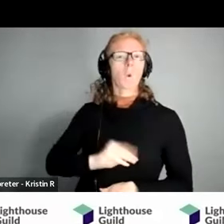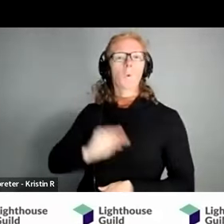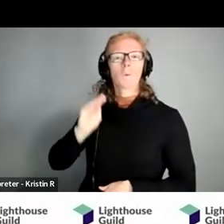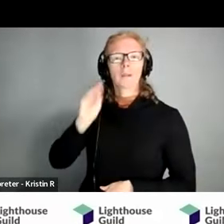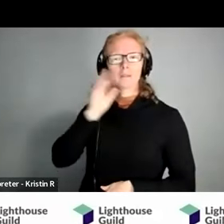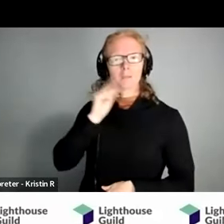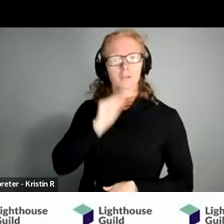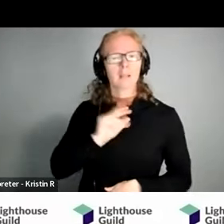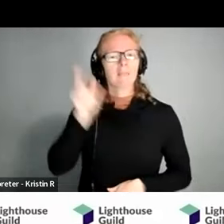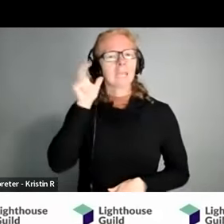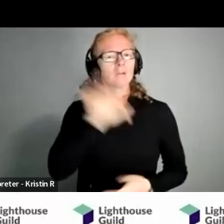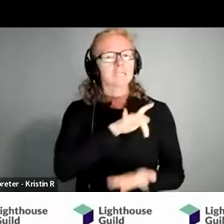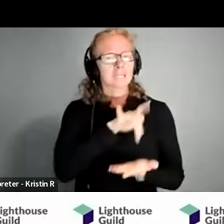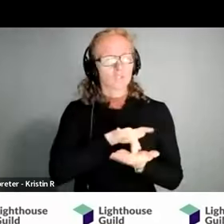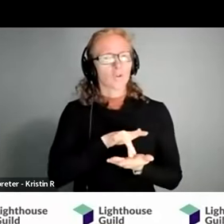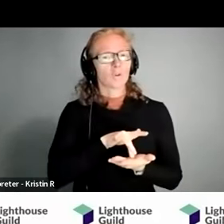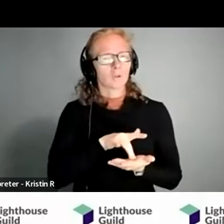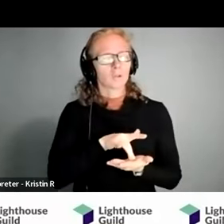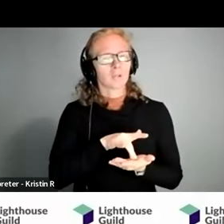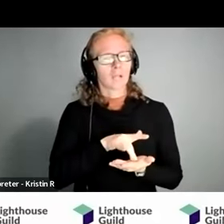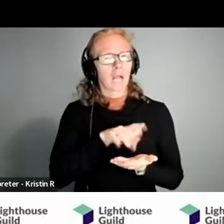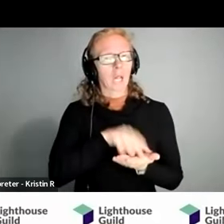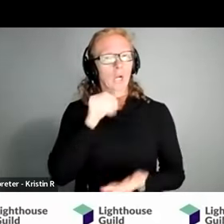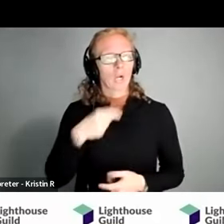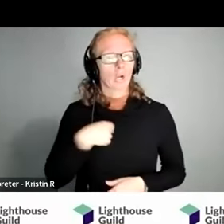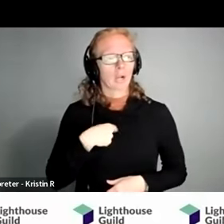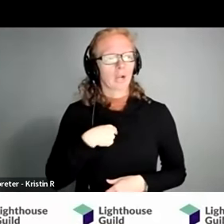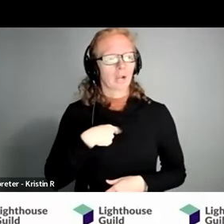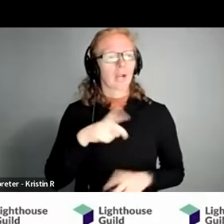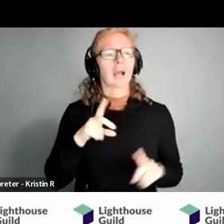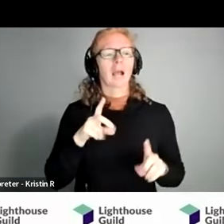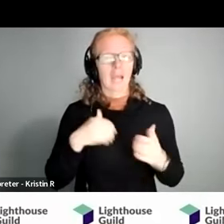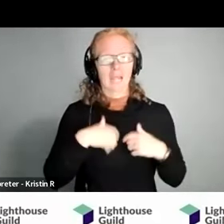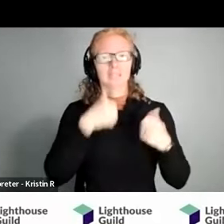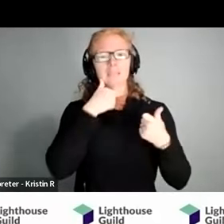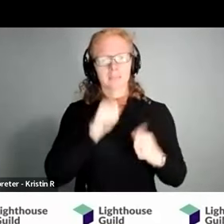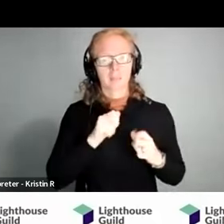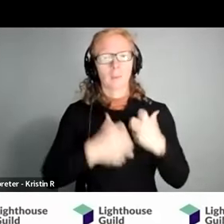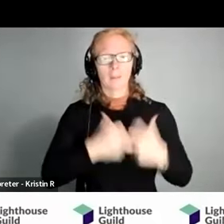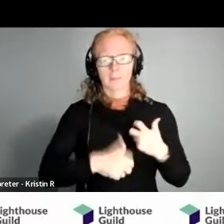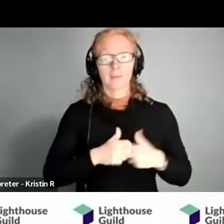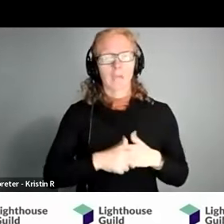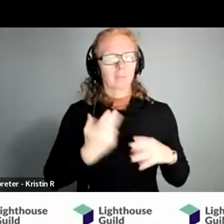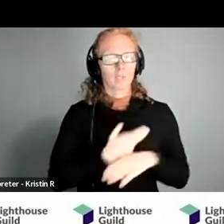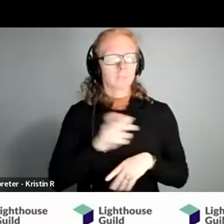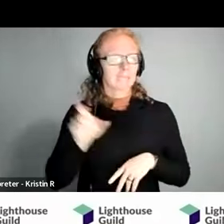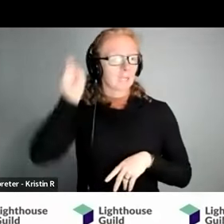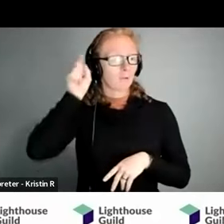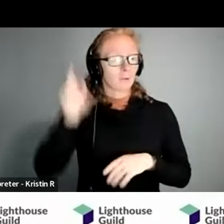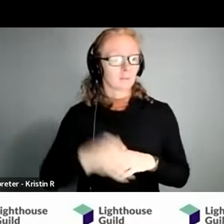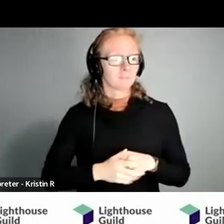hearing center a few years ago and learned that i actually did have some hearing issues and i've been wearing hearing aids